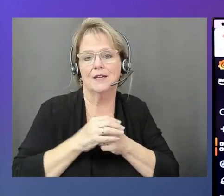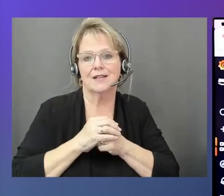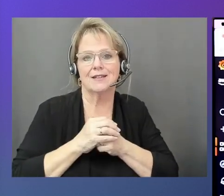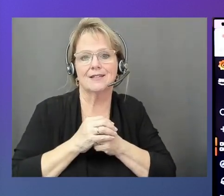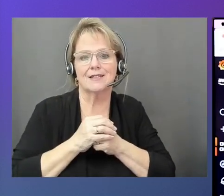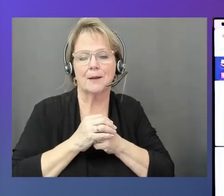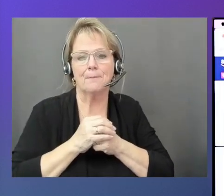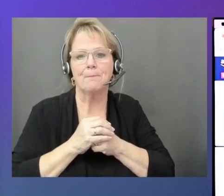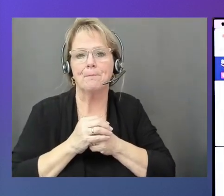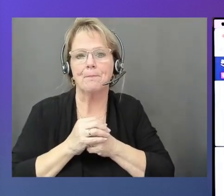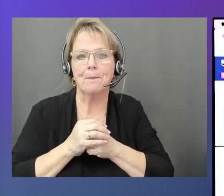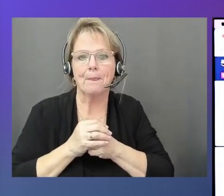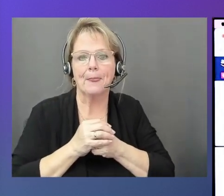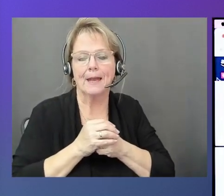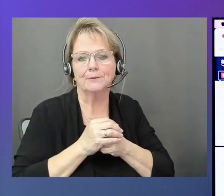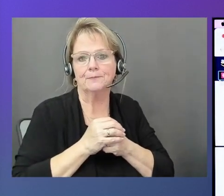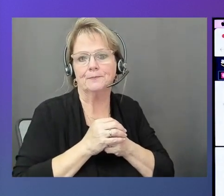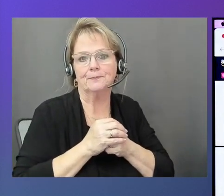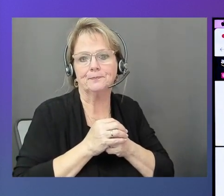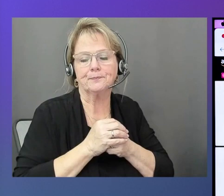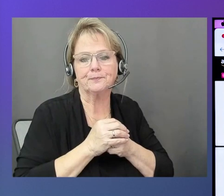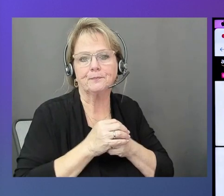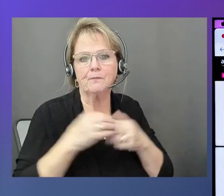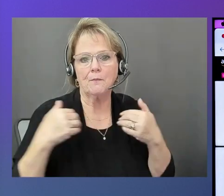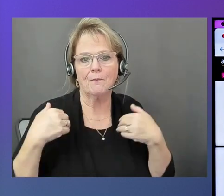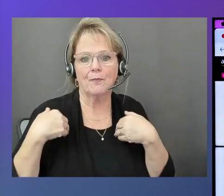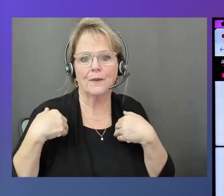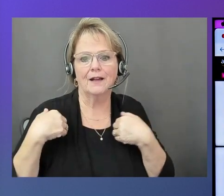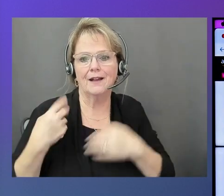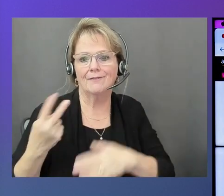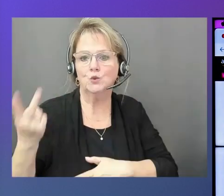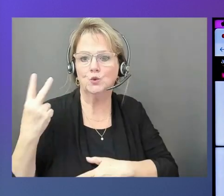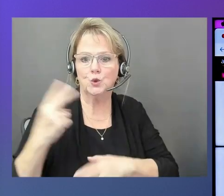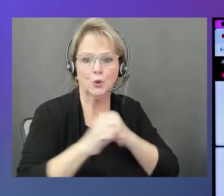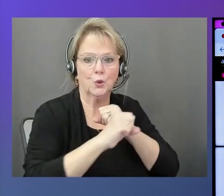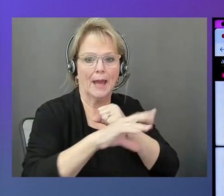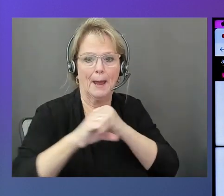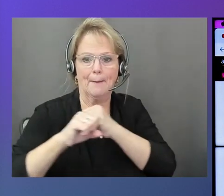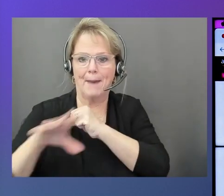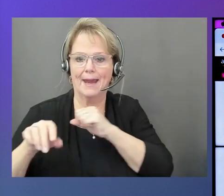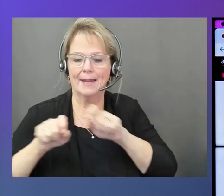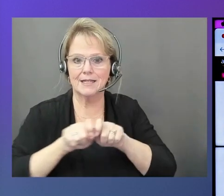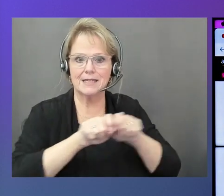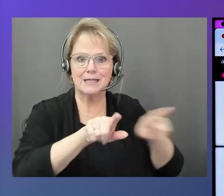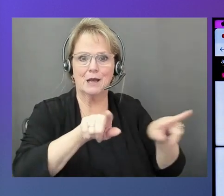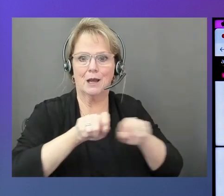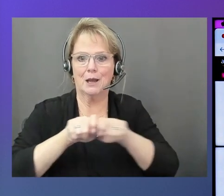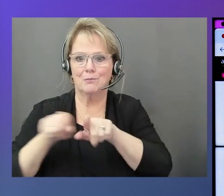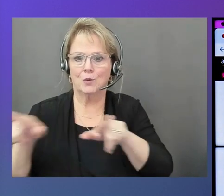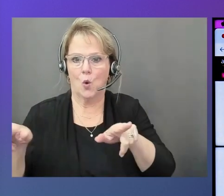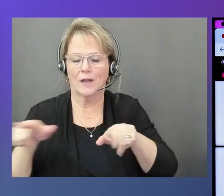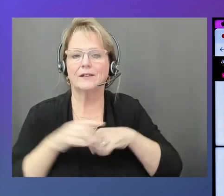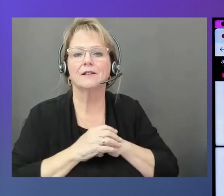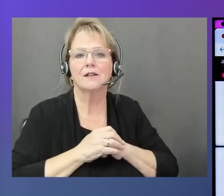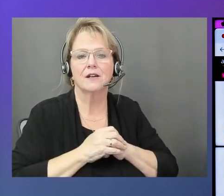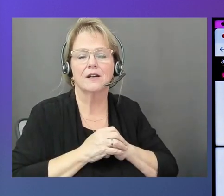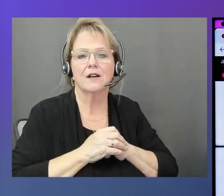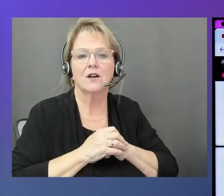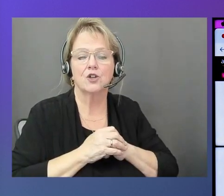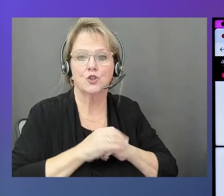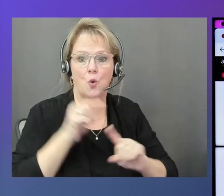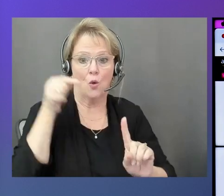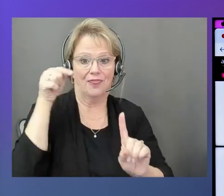actually have two campaigns deployed to the vehicle.